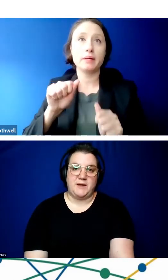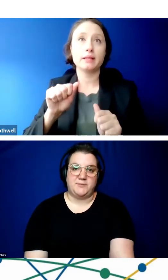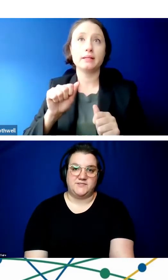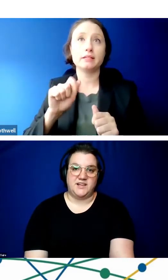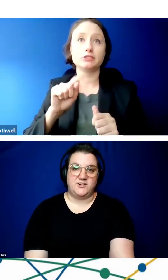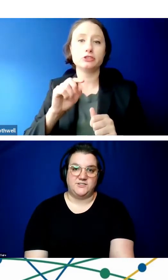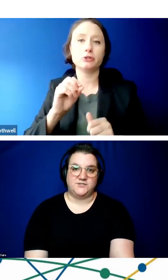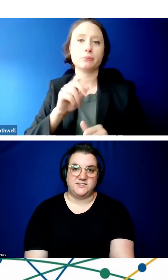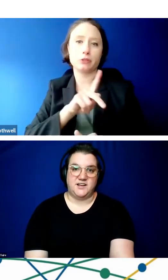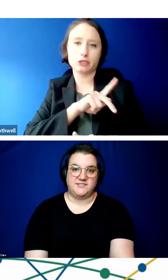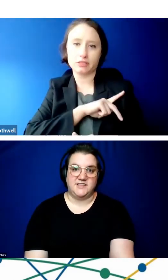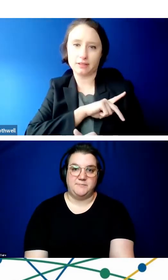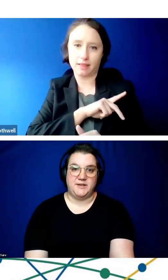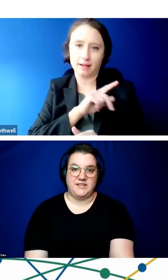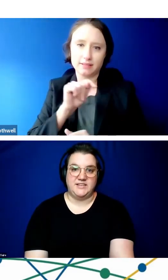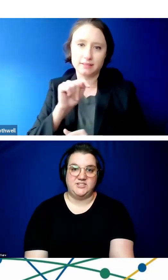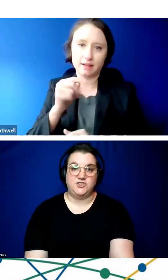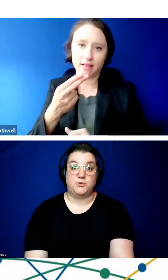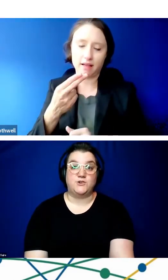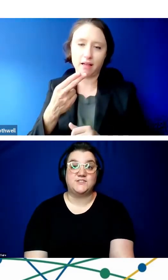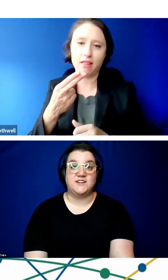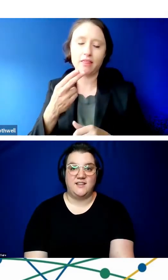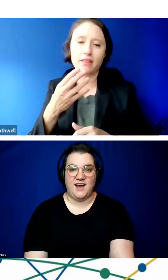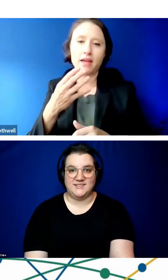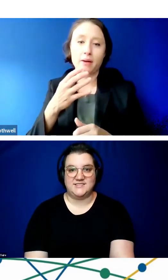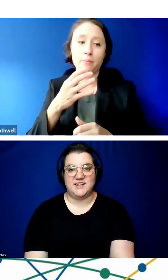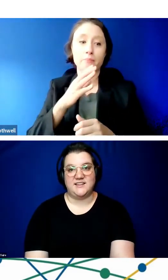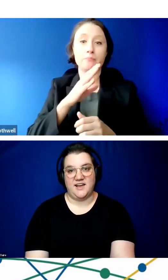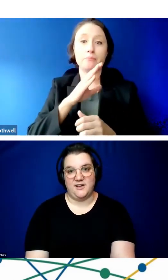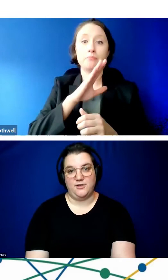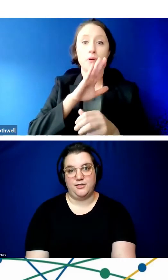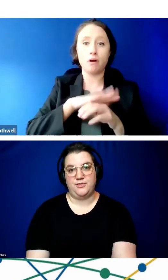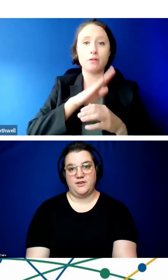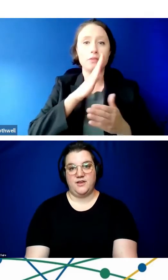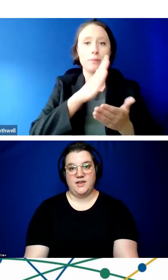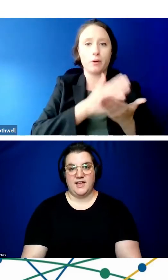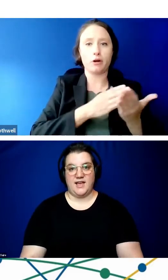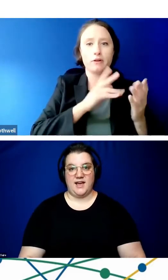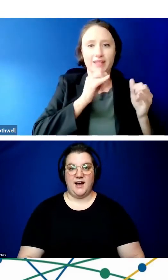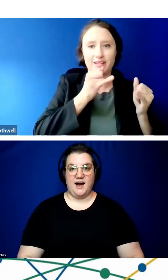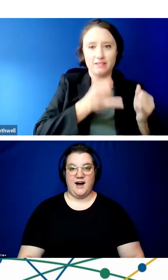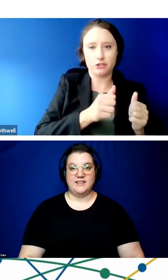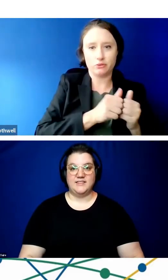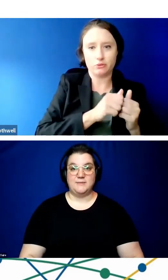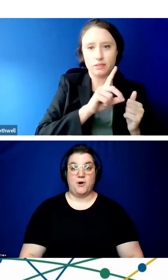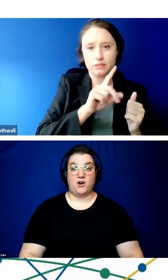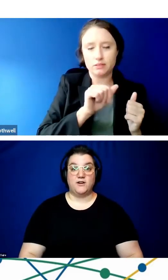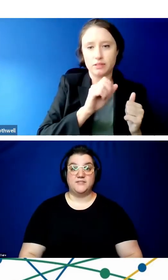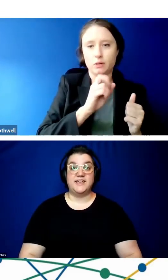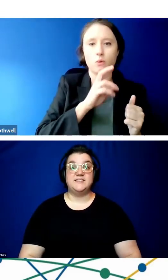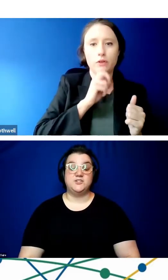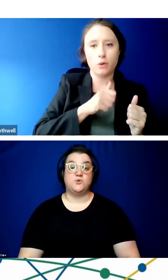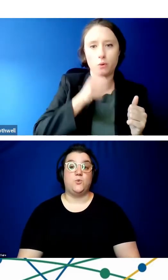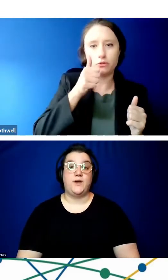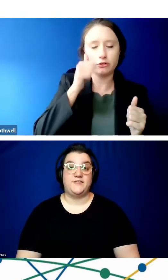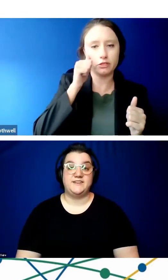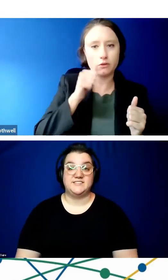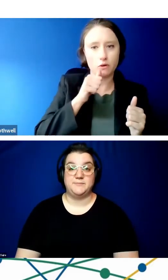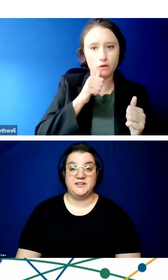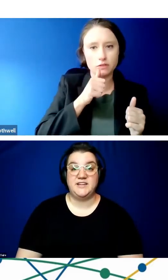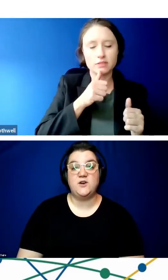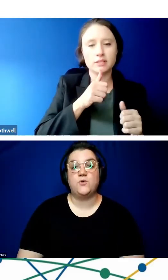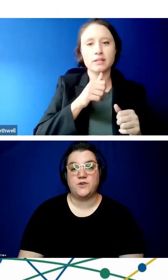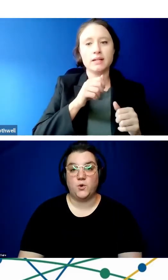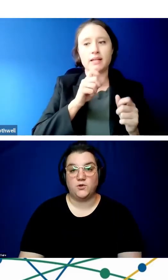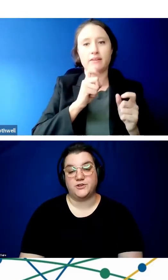research papers that also discuss the ability to personalize telehealth on the part of the individual with